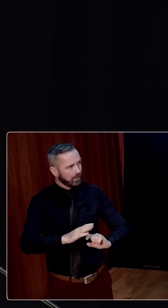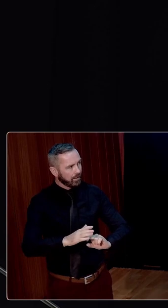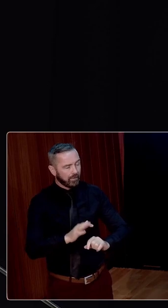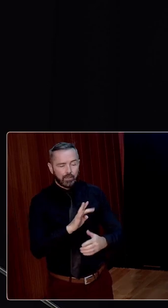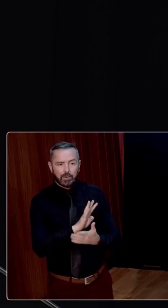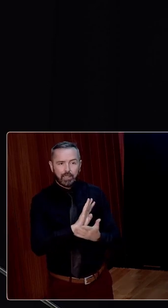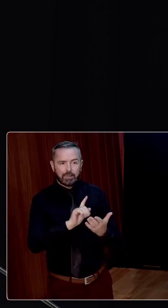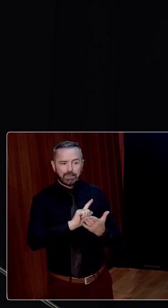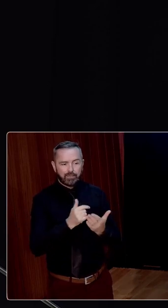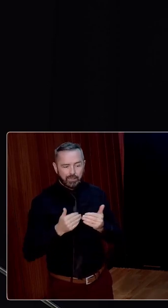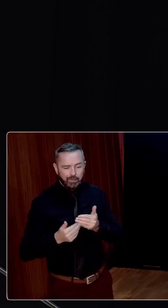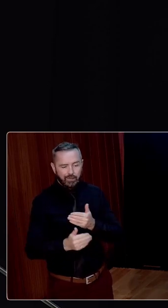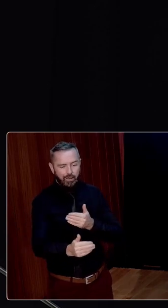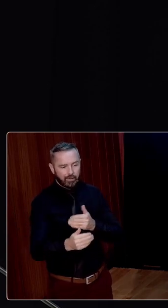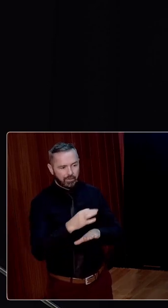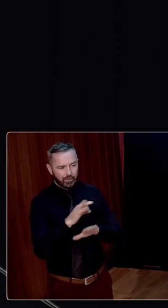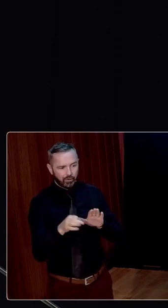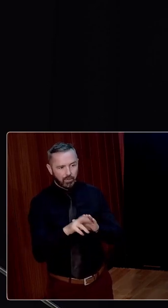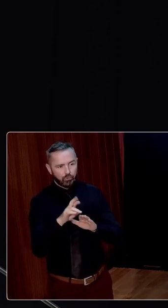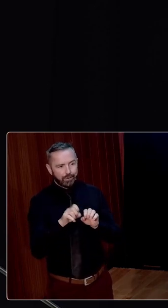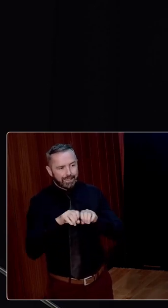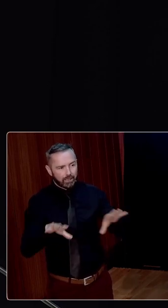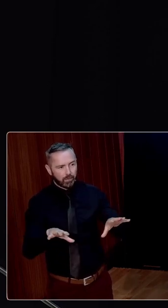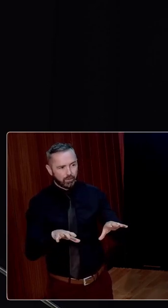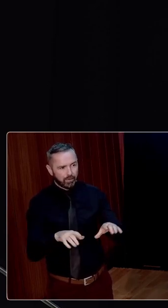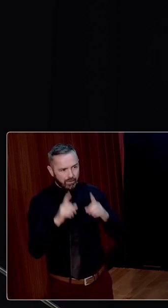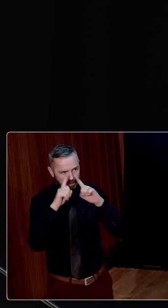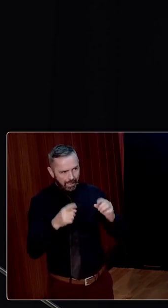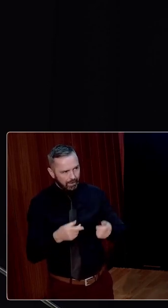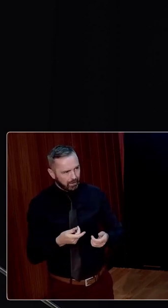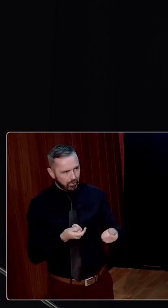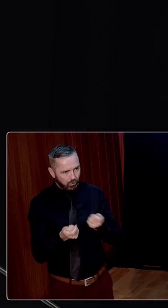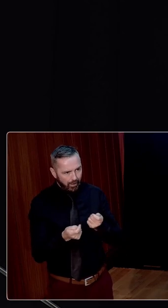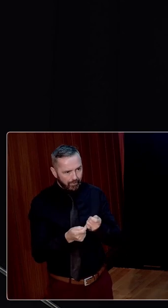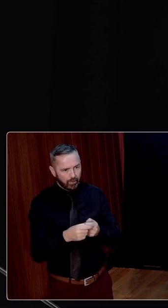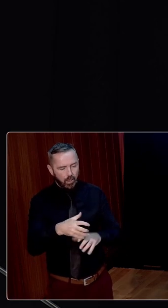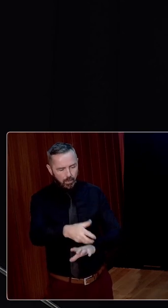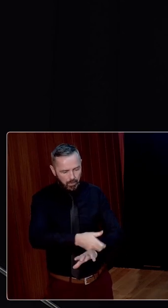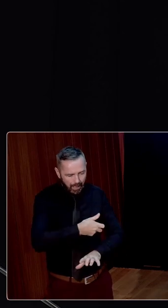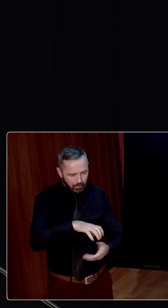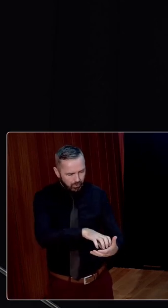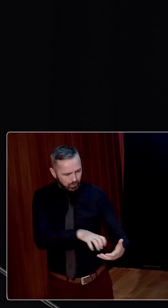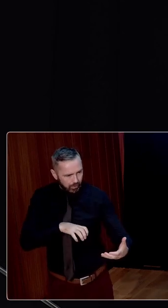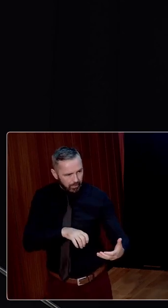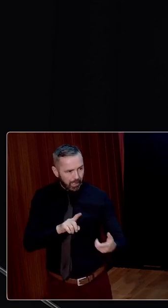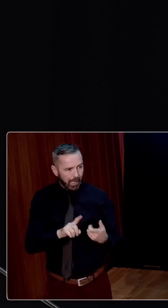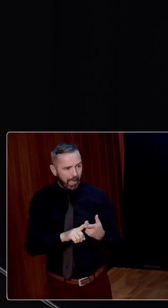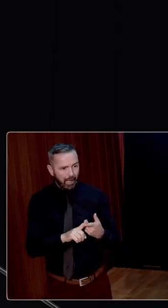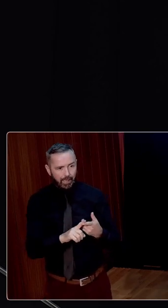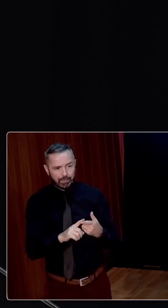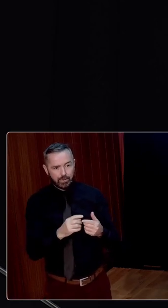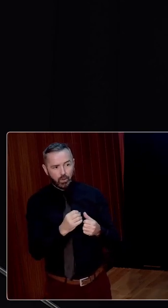1917 onwards, estate redistribution, cattle driving, ploughing and stripping and general agrarian